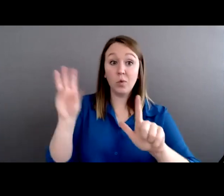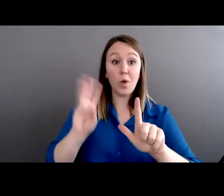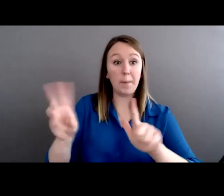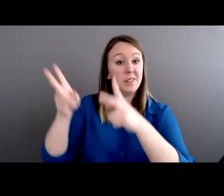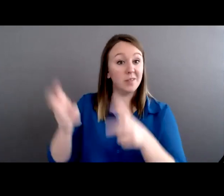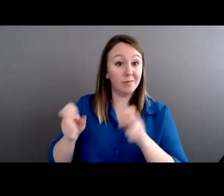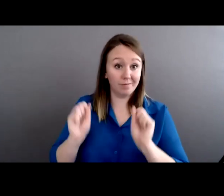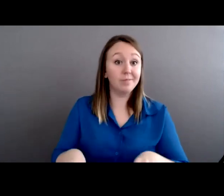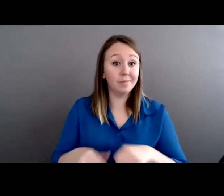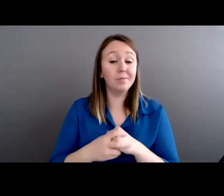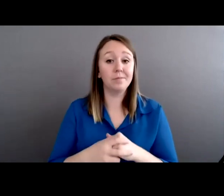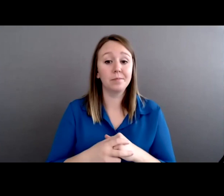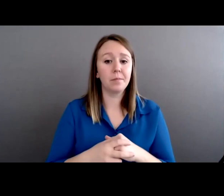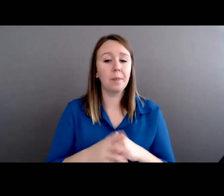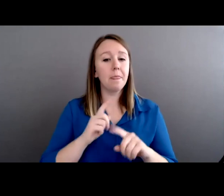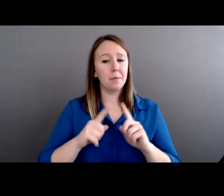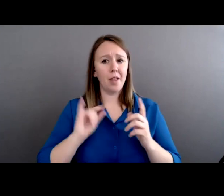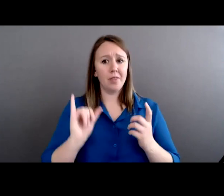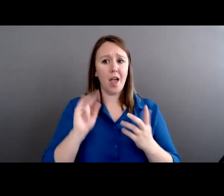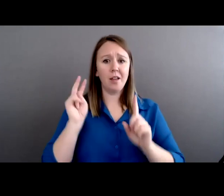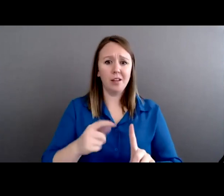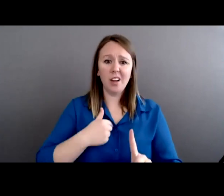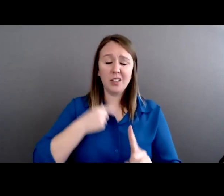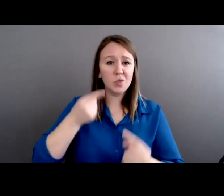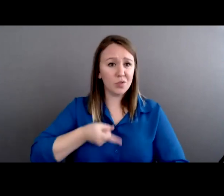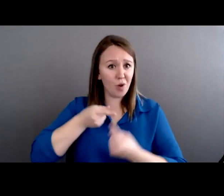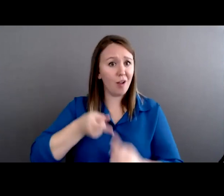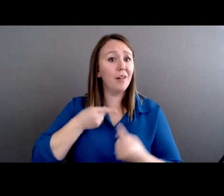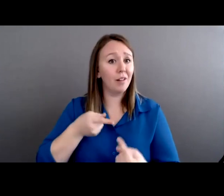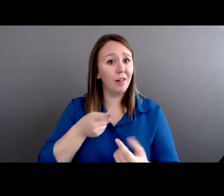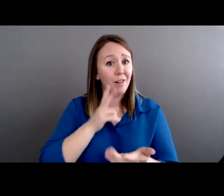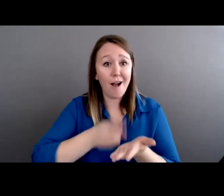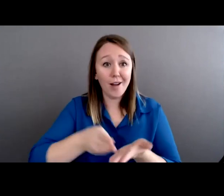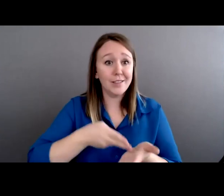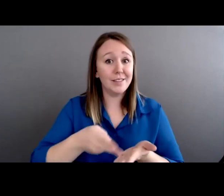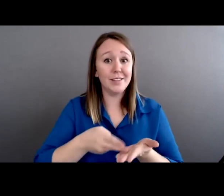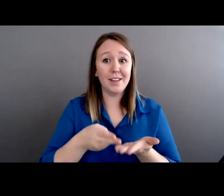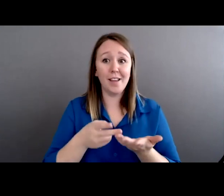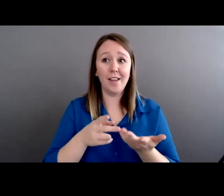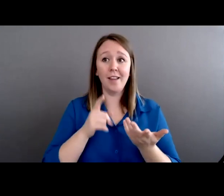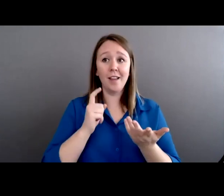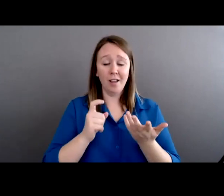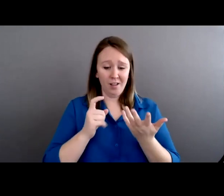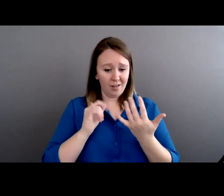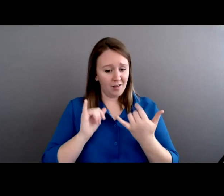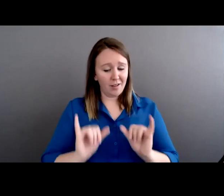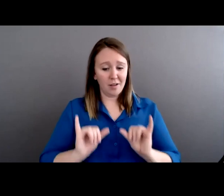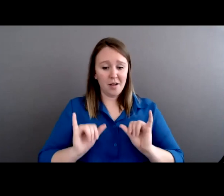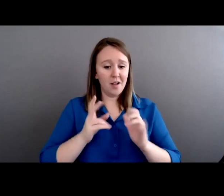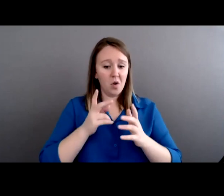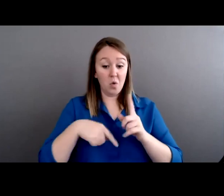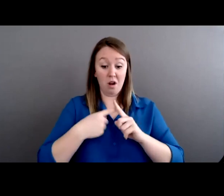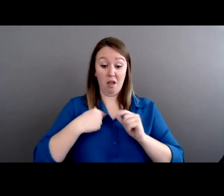But I struggle with this, to be very honest. I think you just kind of have to tell how you're wired. But when I first went to law school,